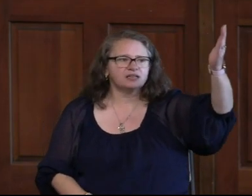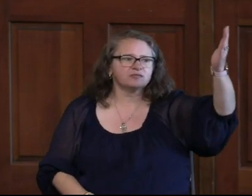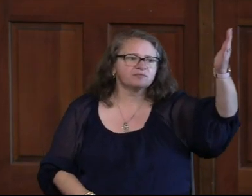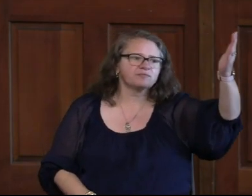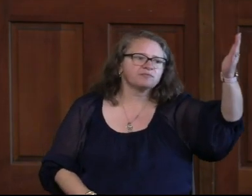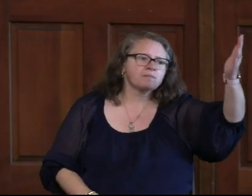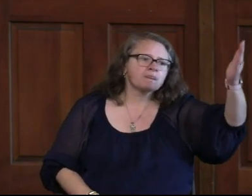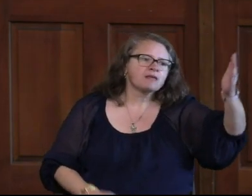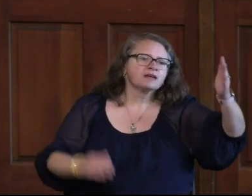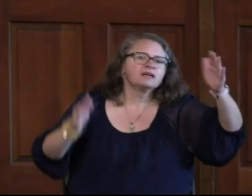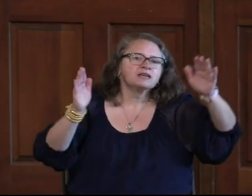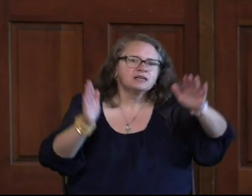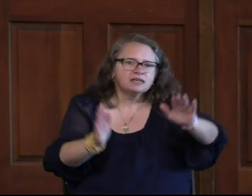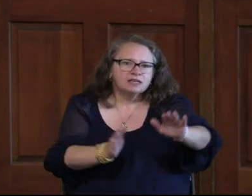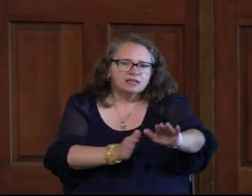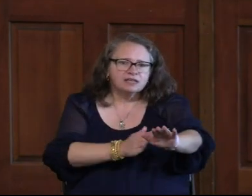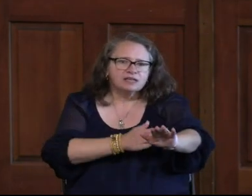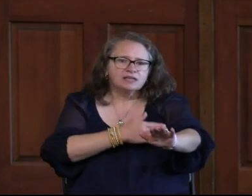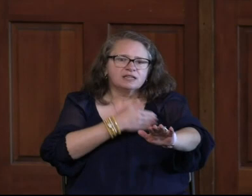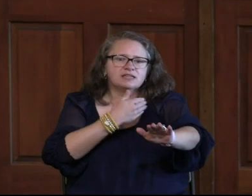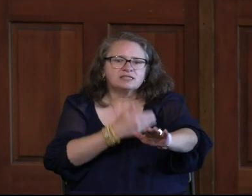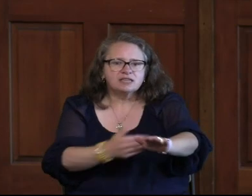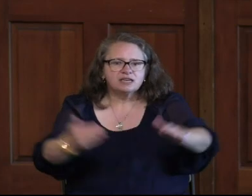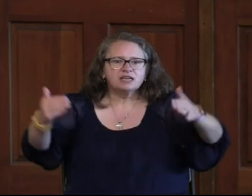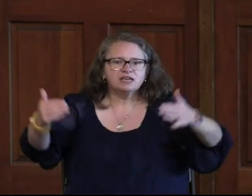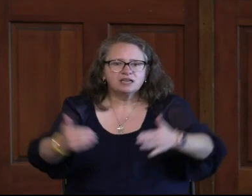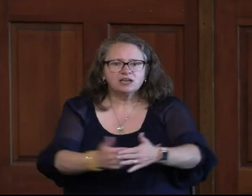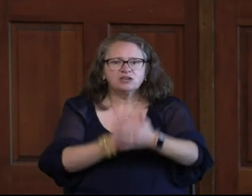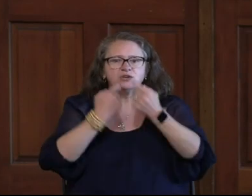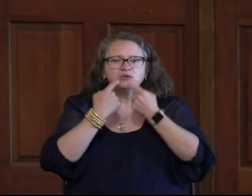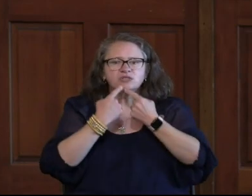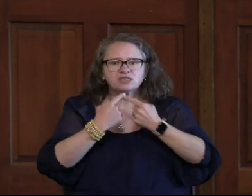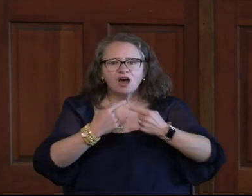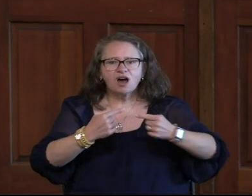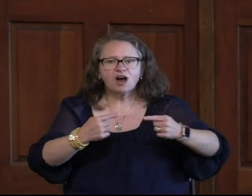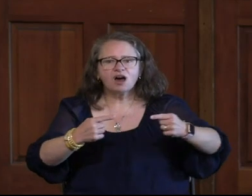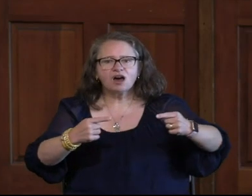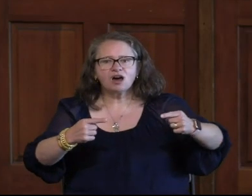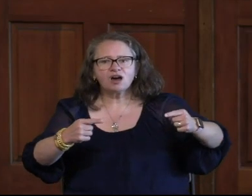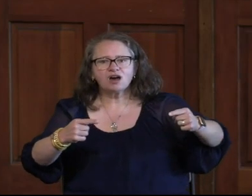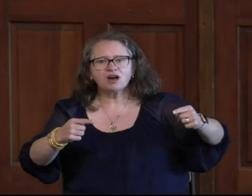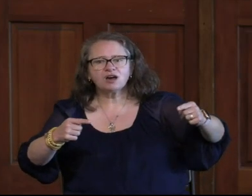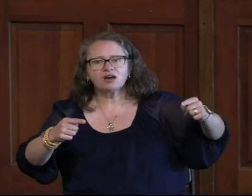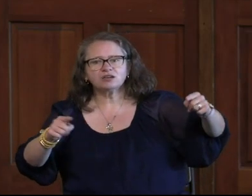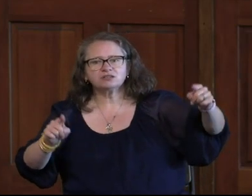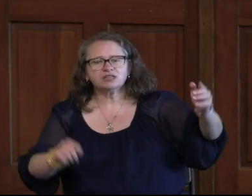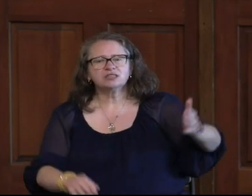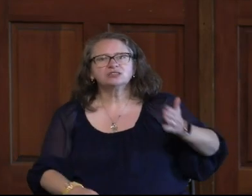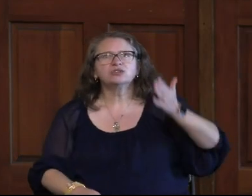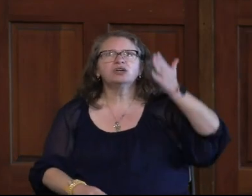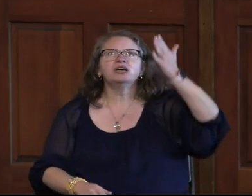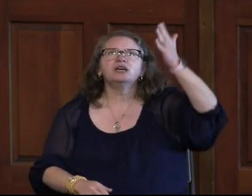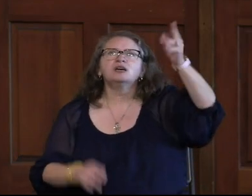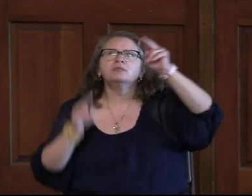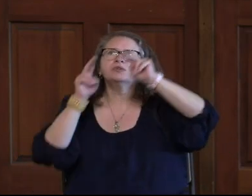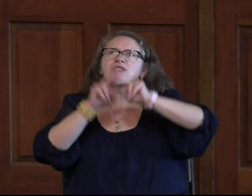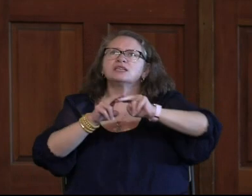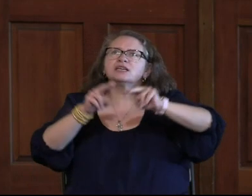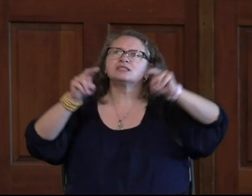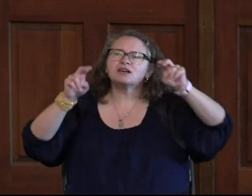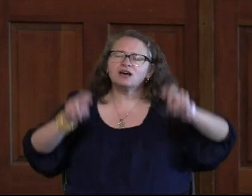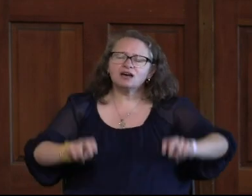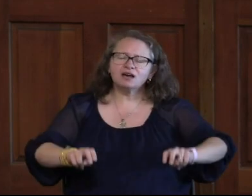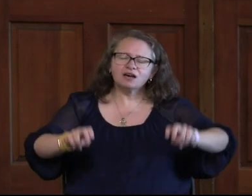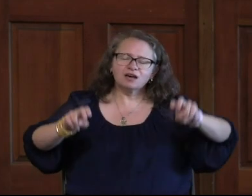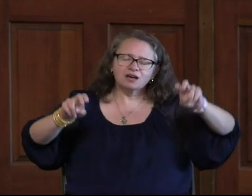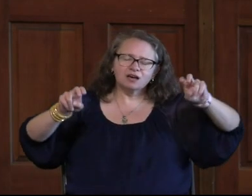Sing a new song. Sing a new song, to Him who